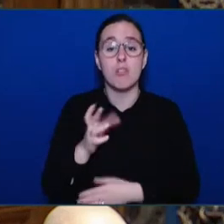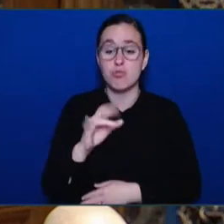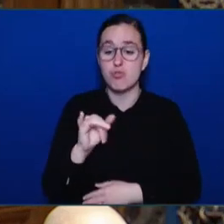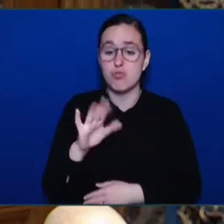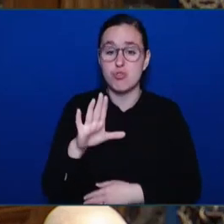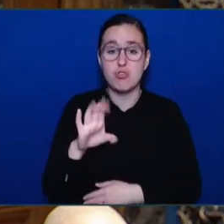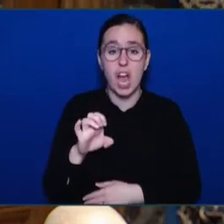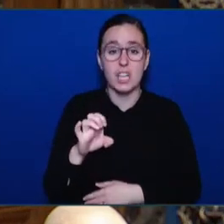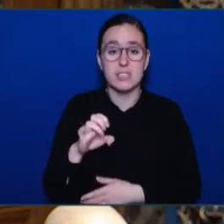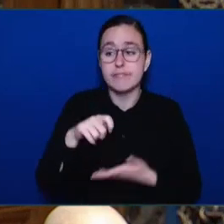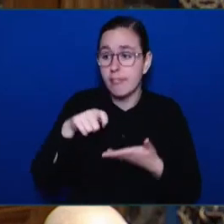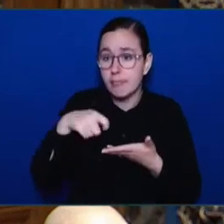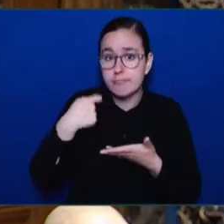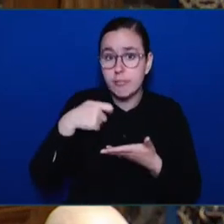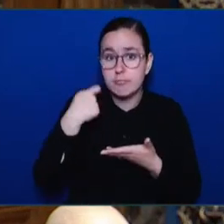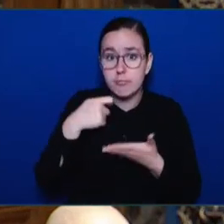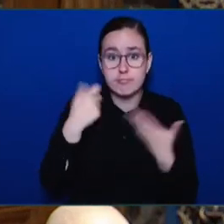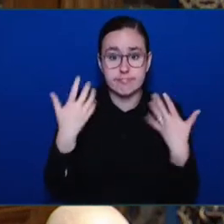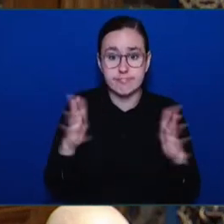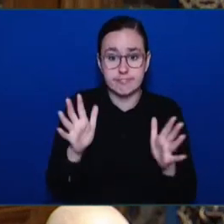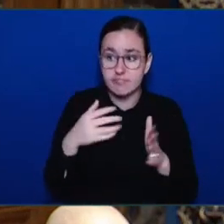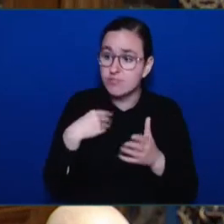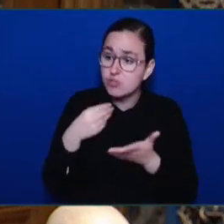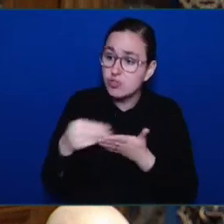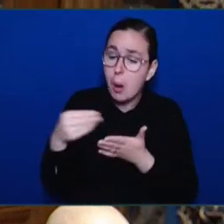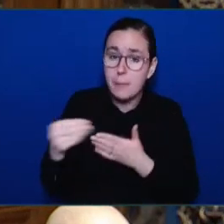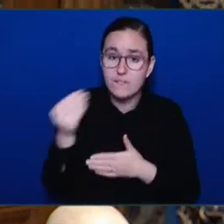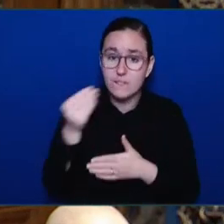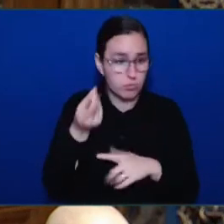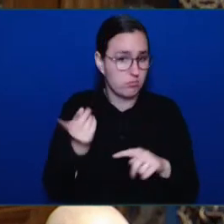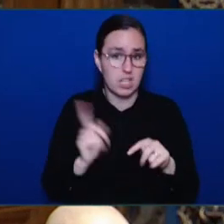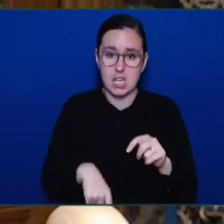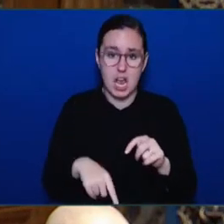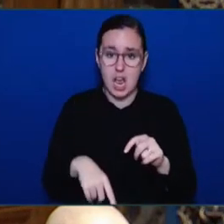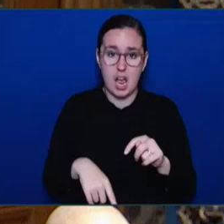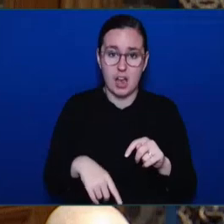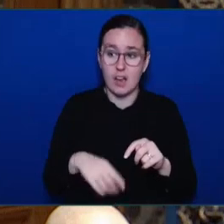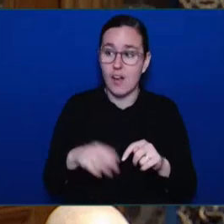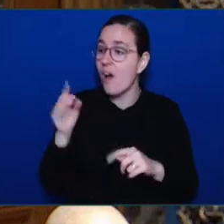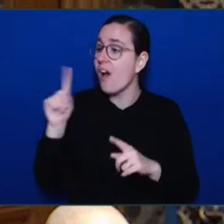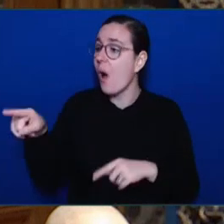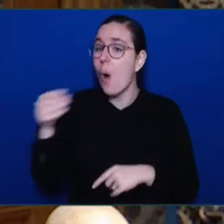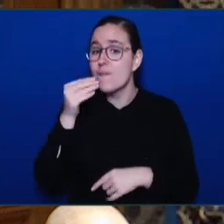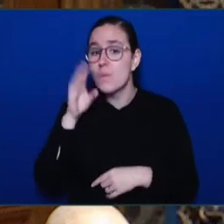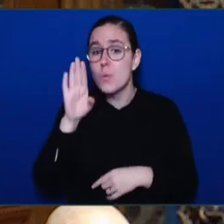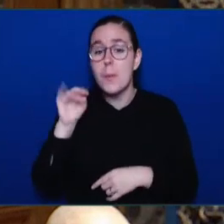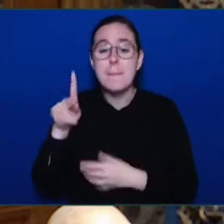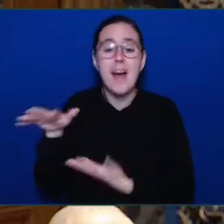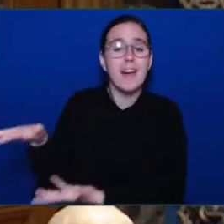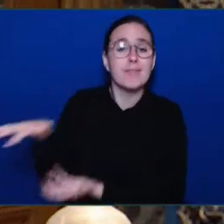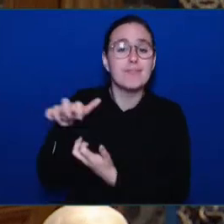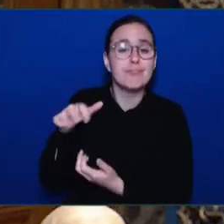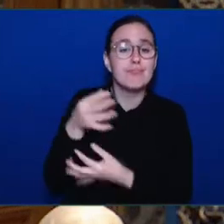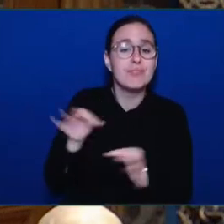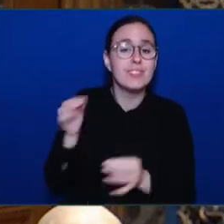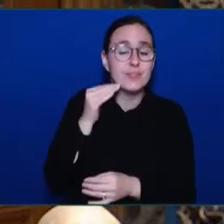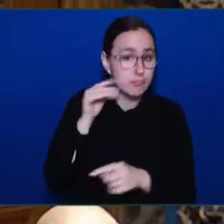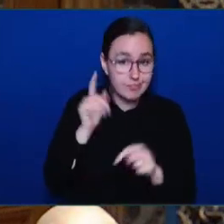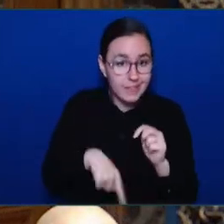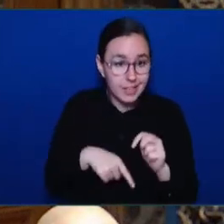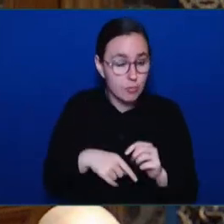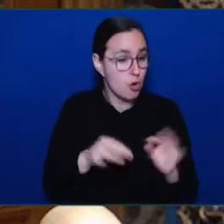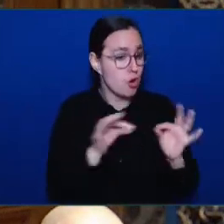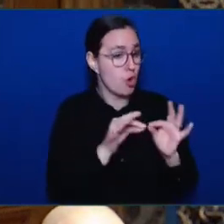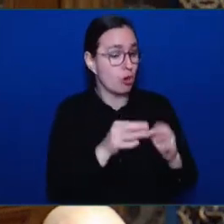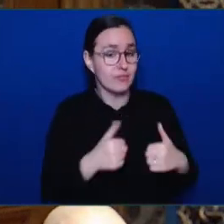The cost of living is breaking records. Rent, food, fuel prices, medication, people everywhere are struggling